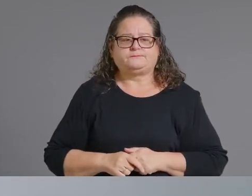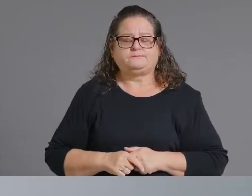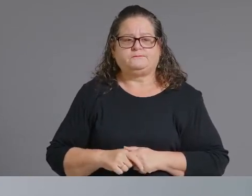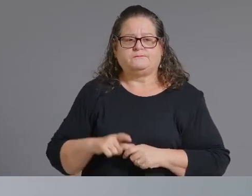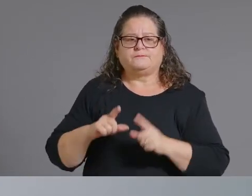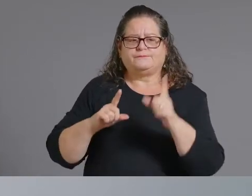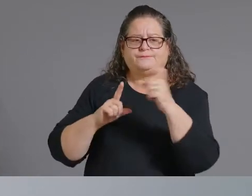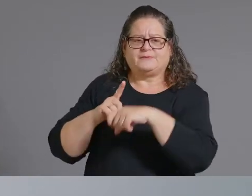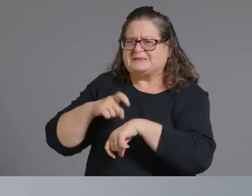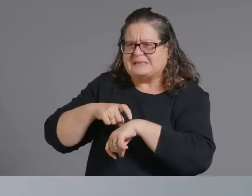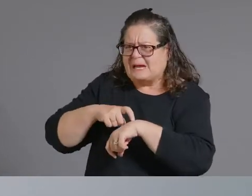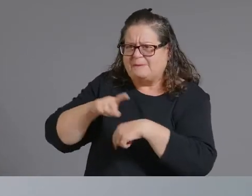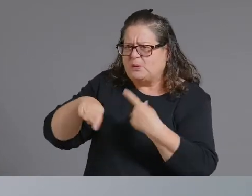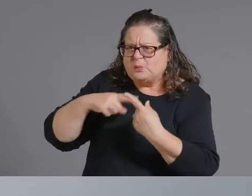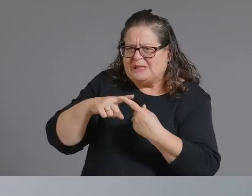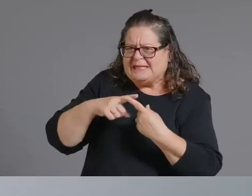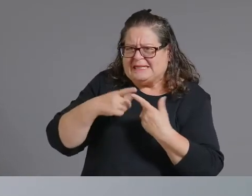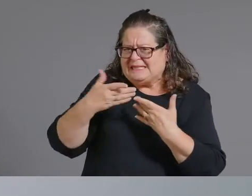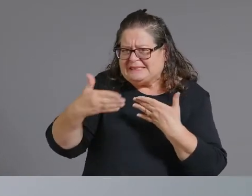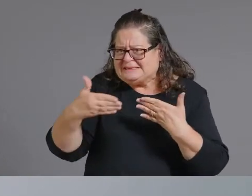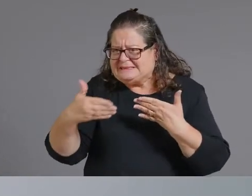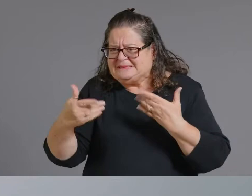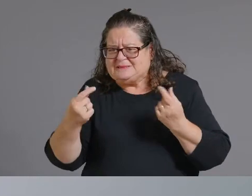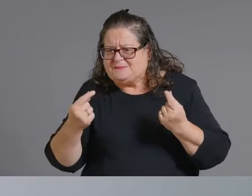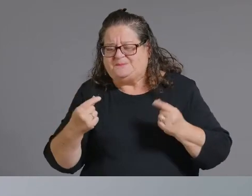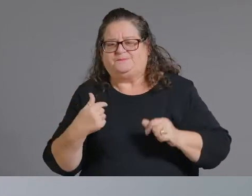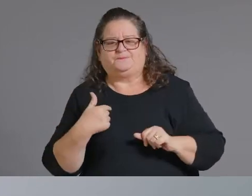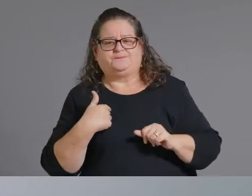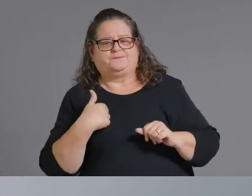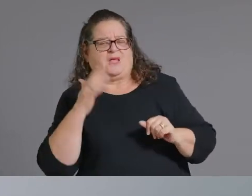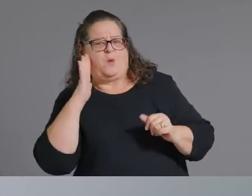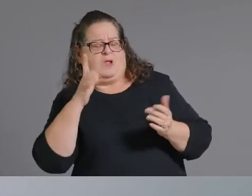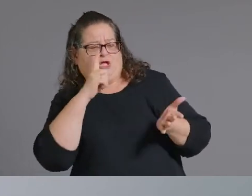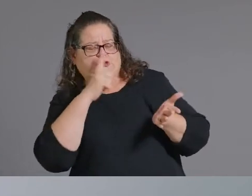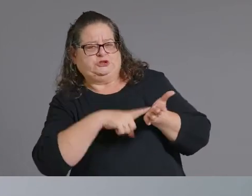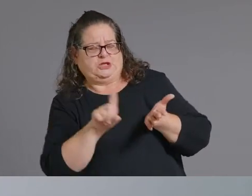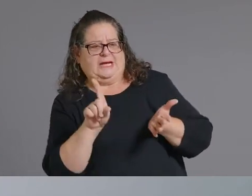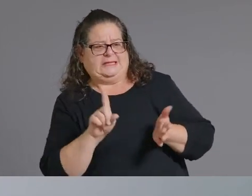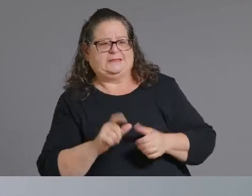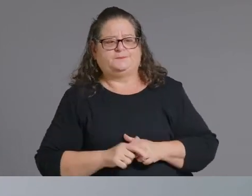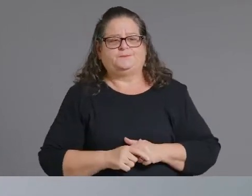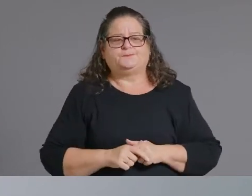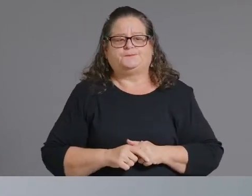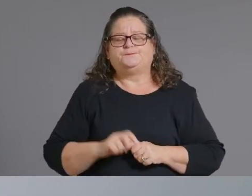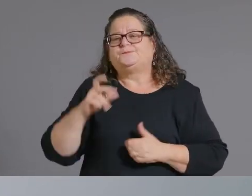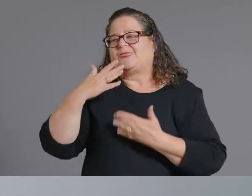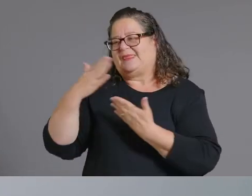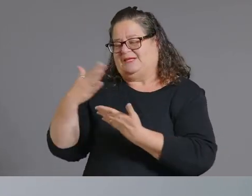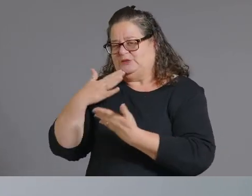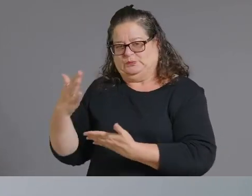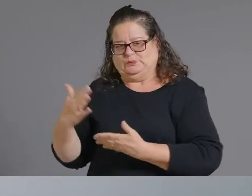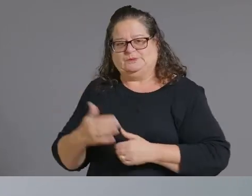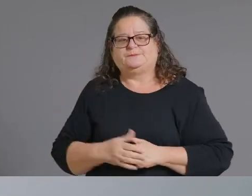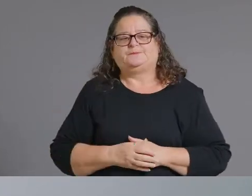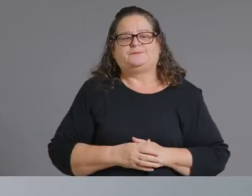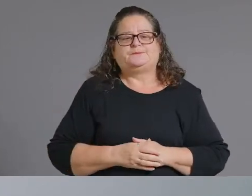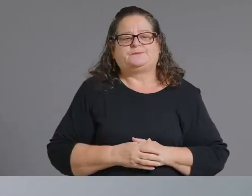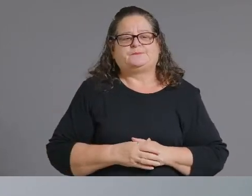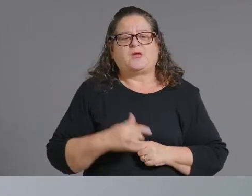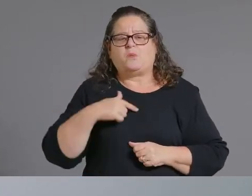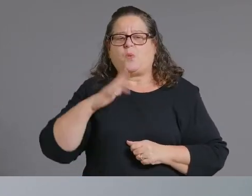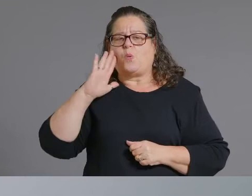on that all right great thank you very much i really appreciate it and i'll be able to see you to find out how your pop-ups are doing